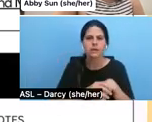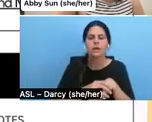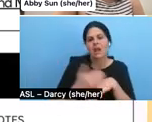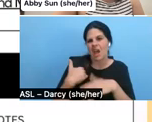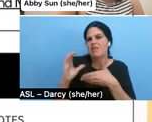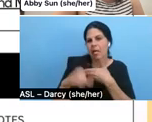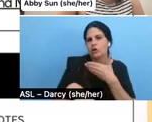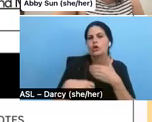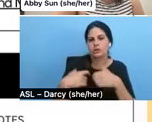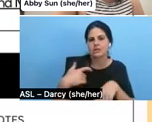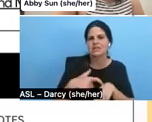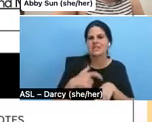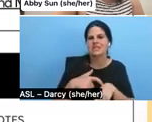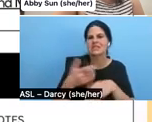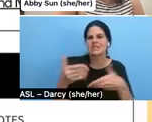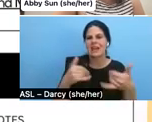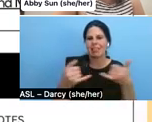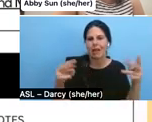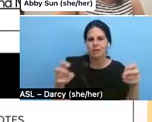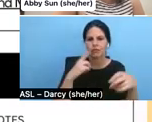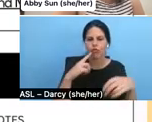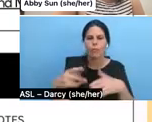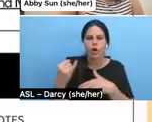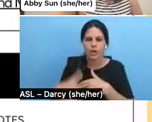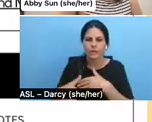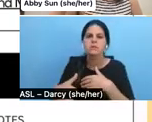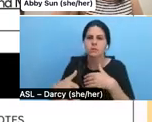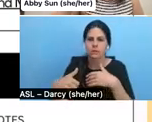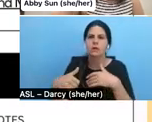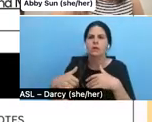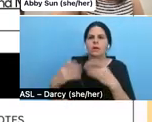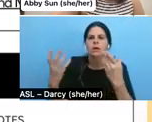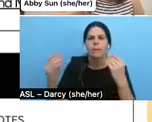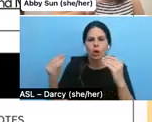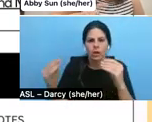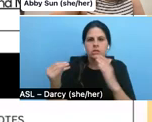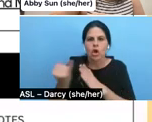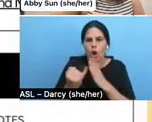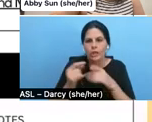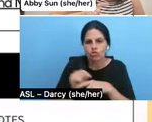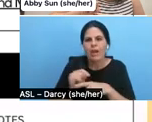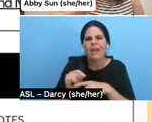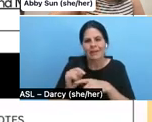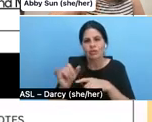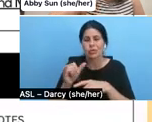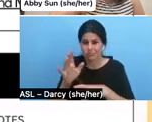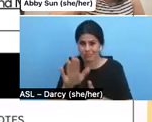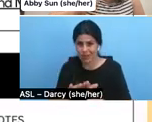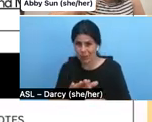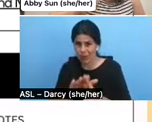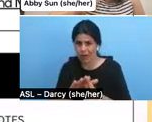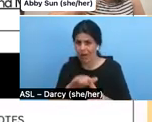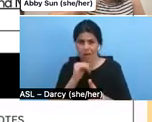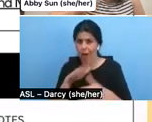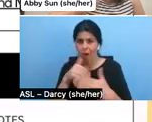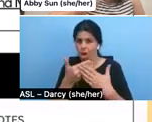applications to project markets, artists' training and development programs. And beware, not all of them are free, like this